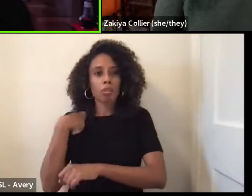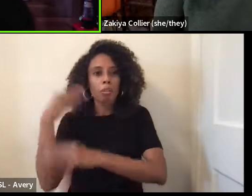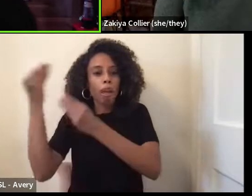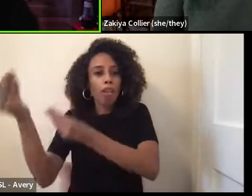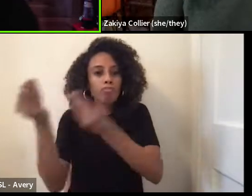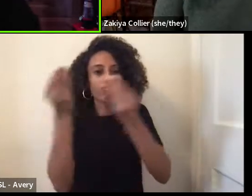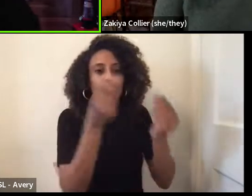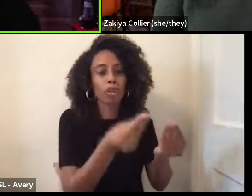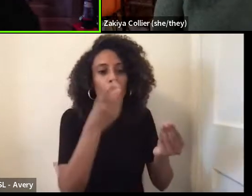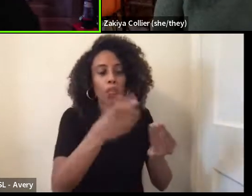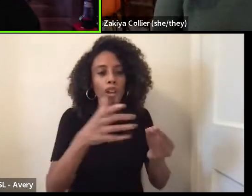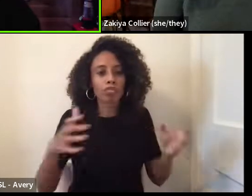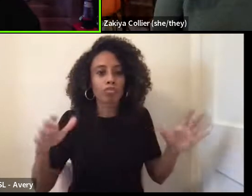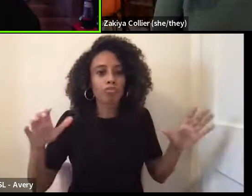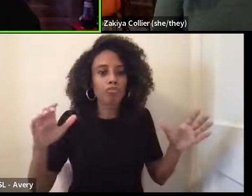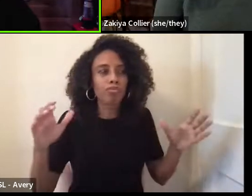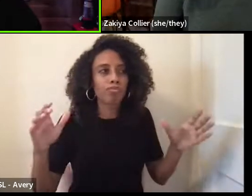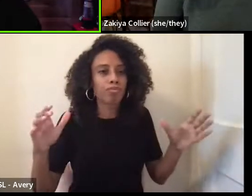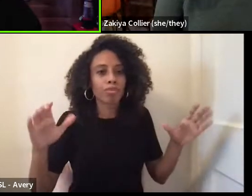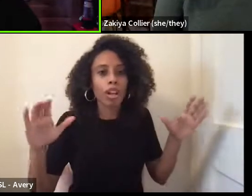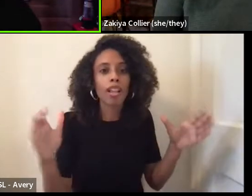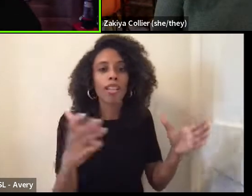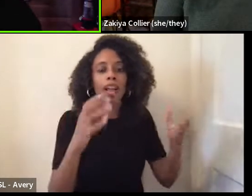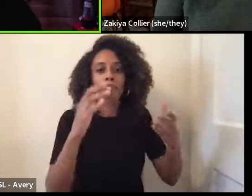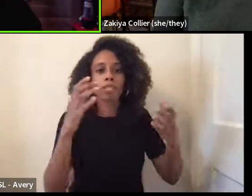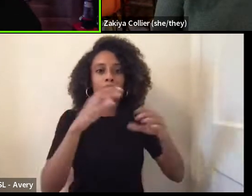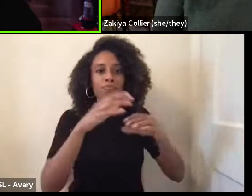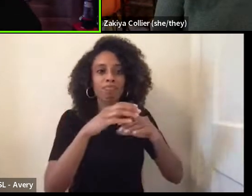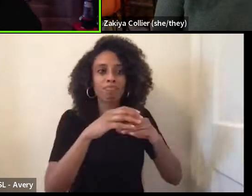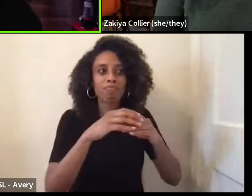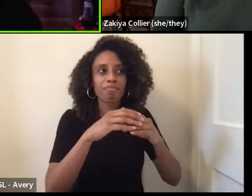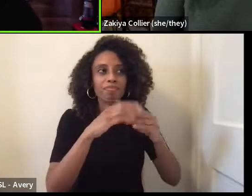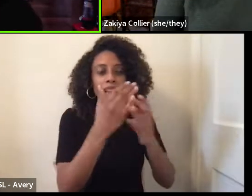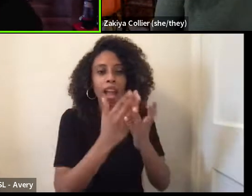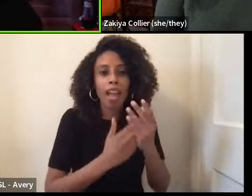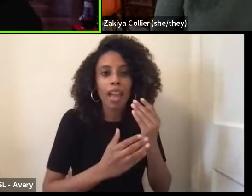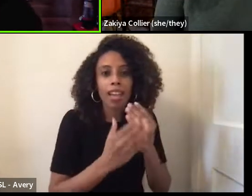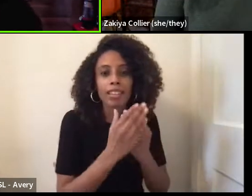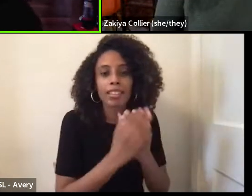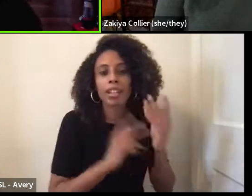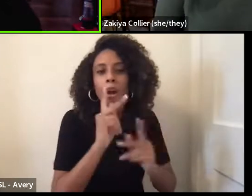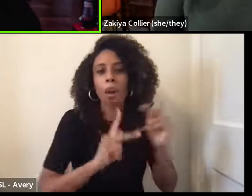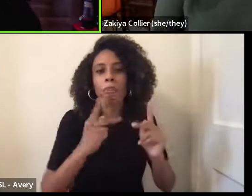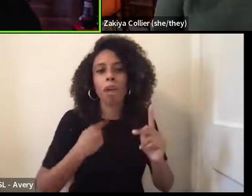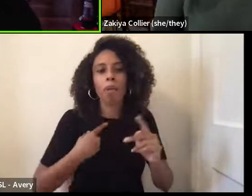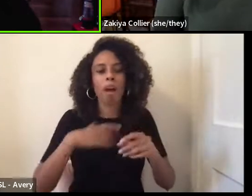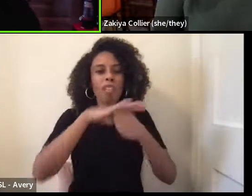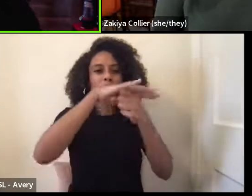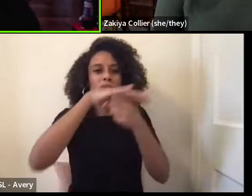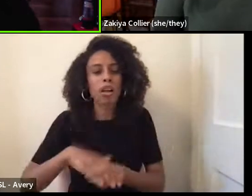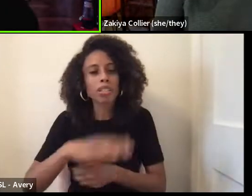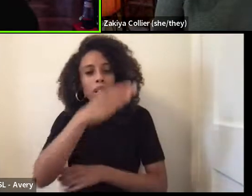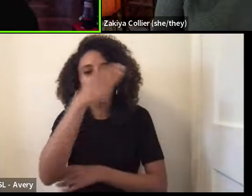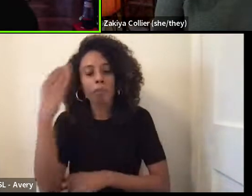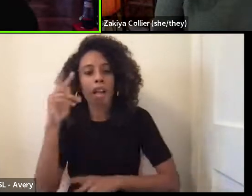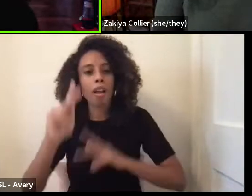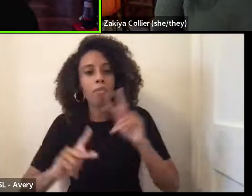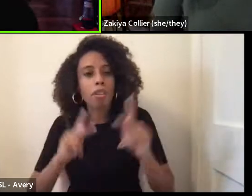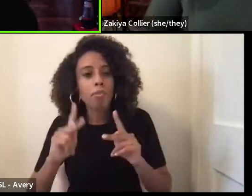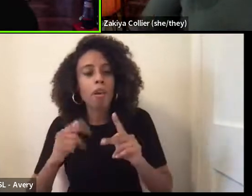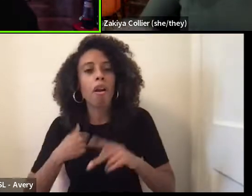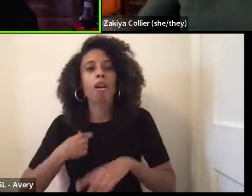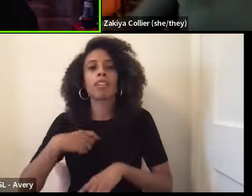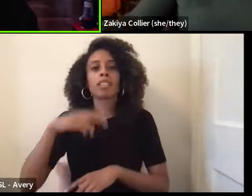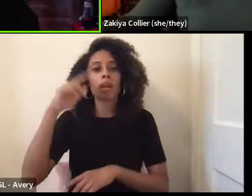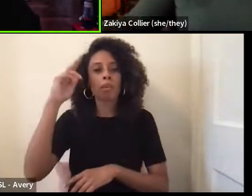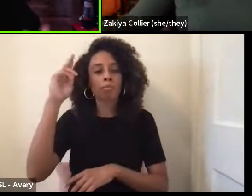people that are still oppressing Black people and still show bias and isn't political infrastructures and educational